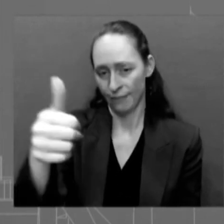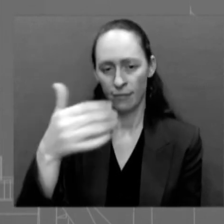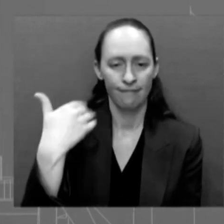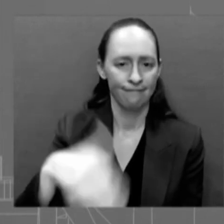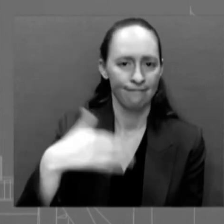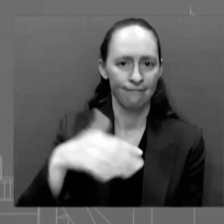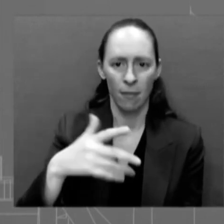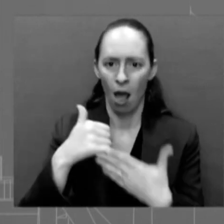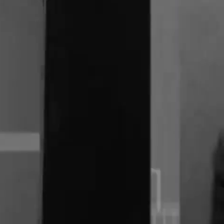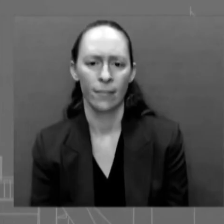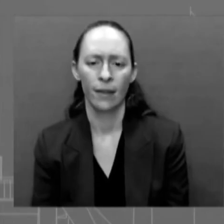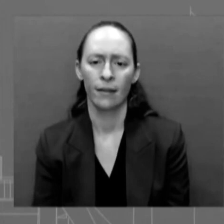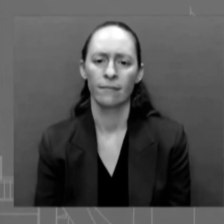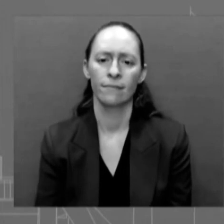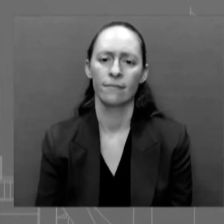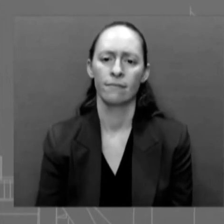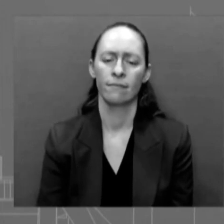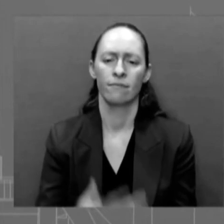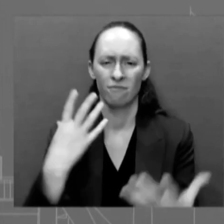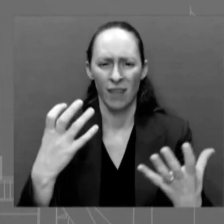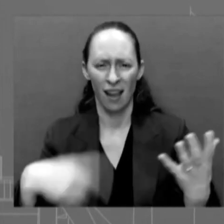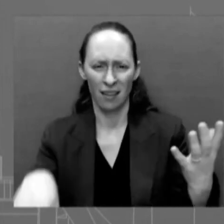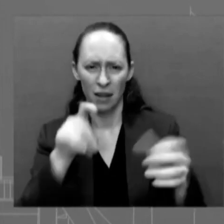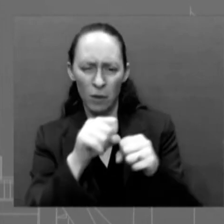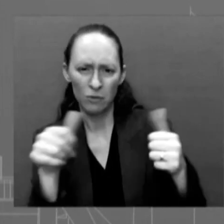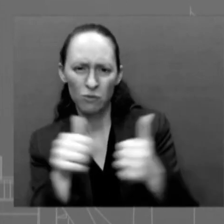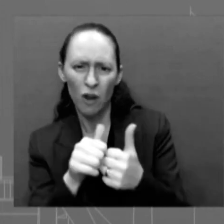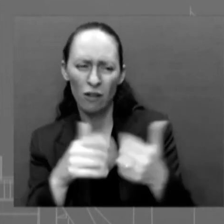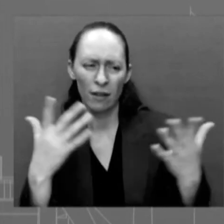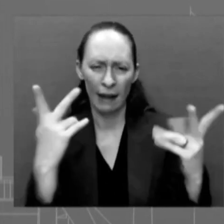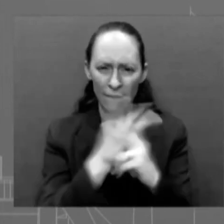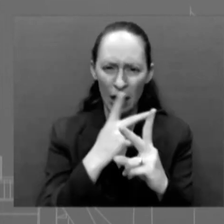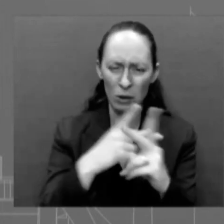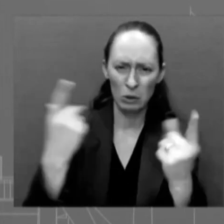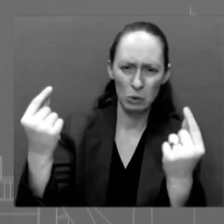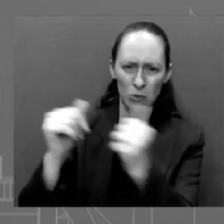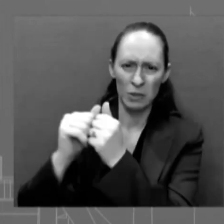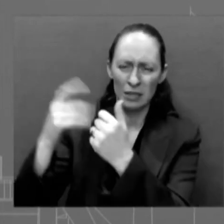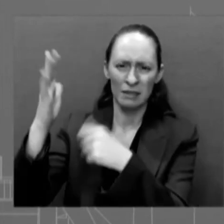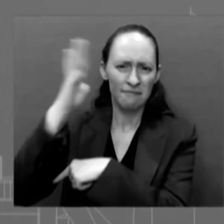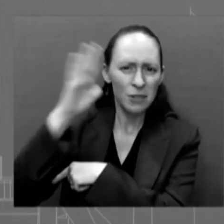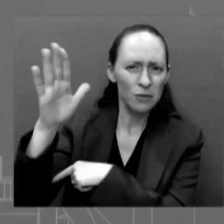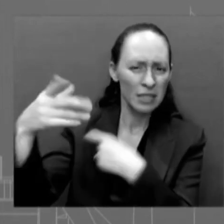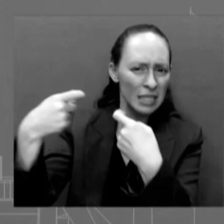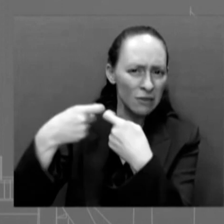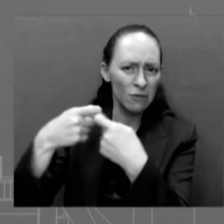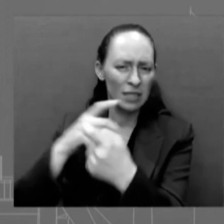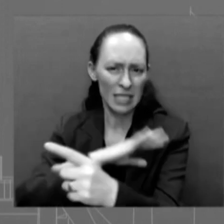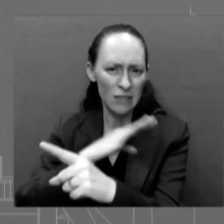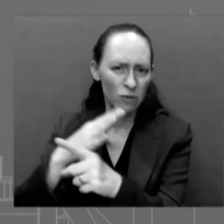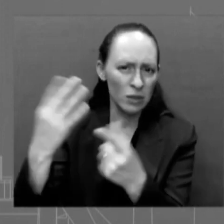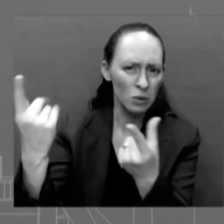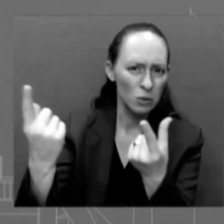not be of war. Prime Minister Modi's relationship was critical to this outcome, and we look forward to supporting